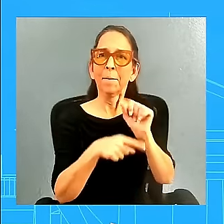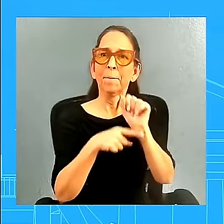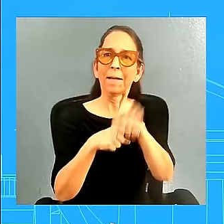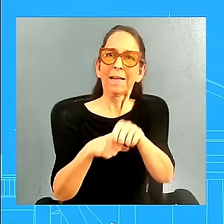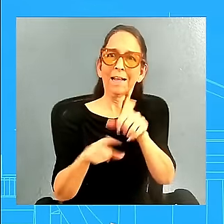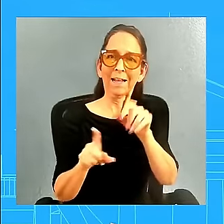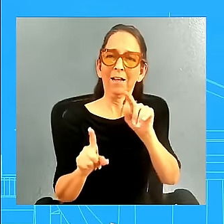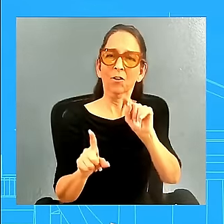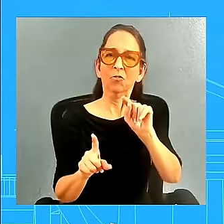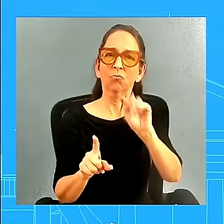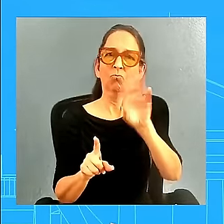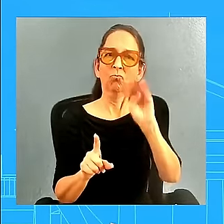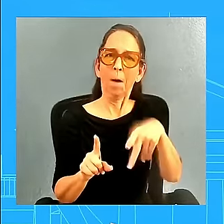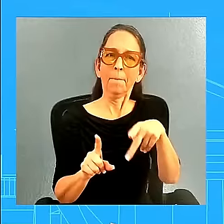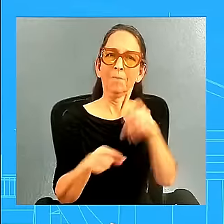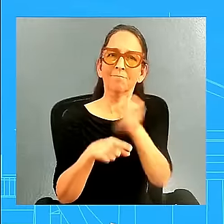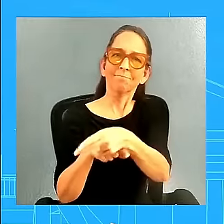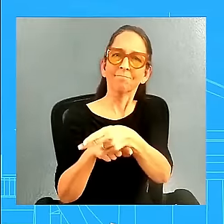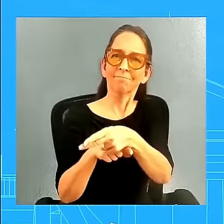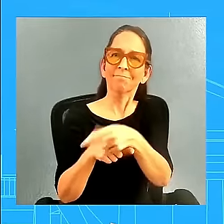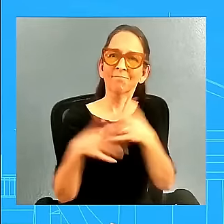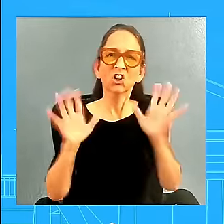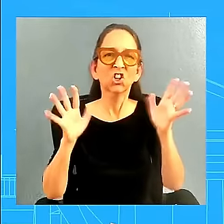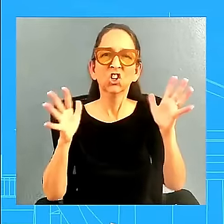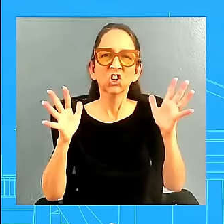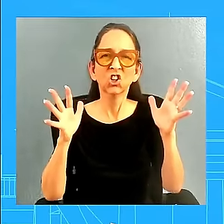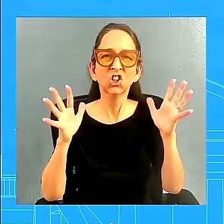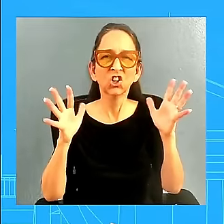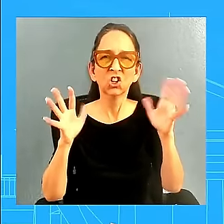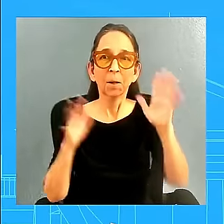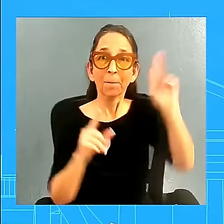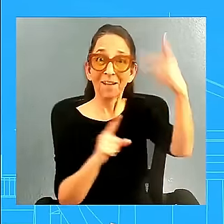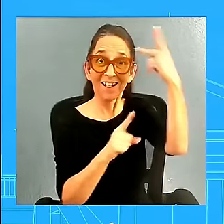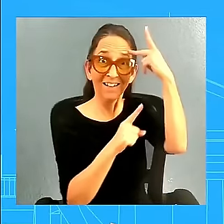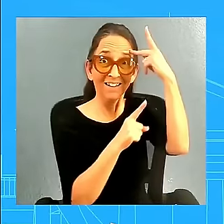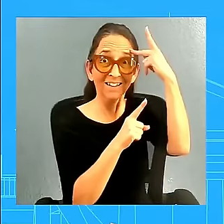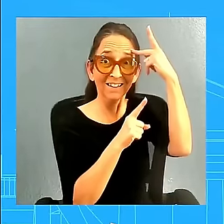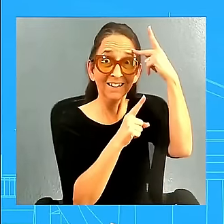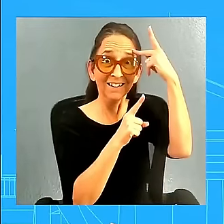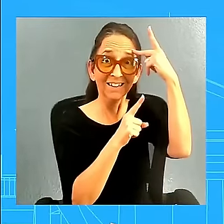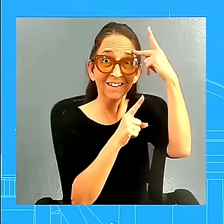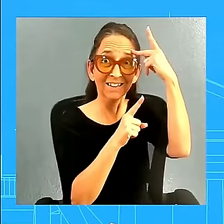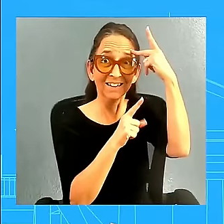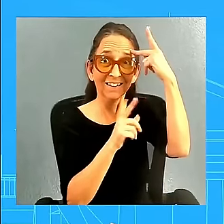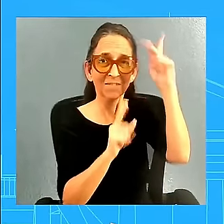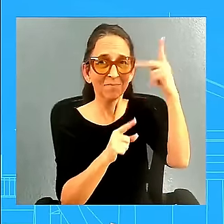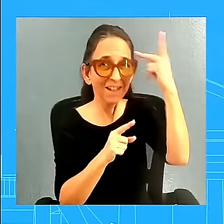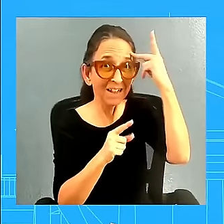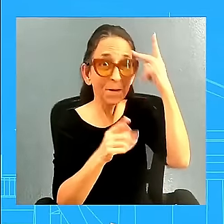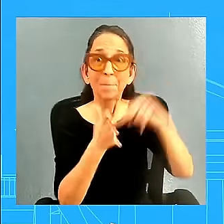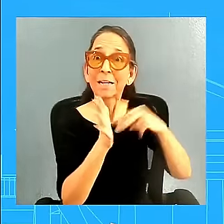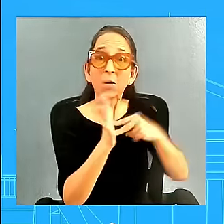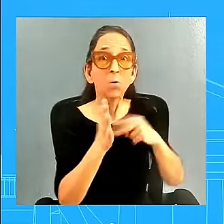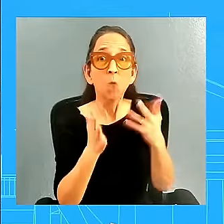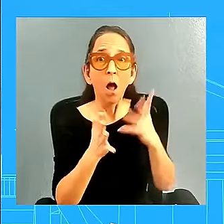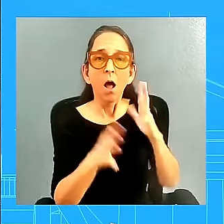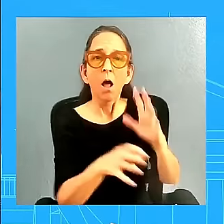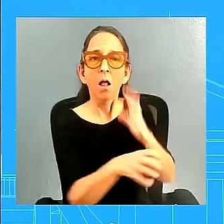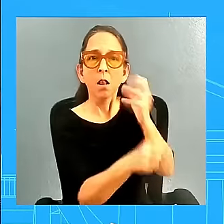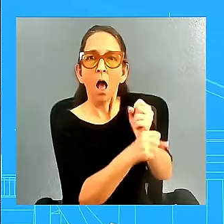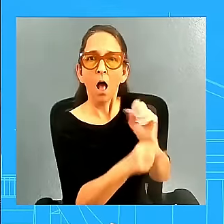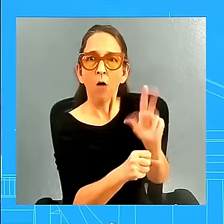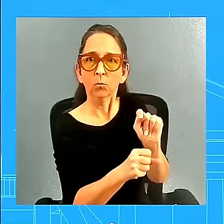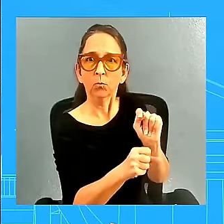talking about. He said politically, politically lock him, uh, lock him, uh, out. That is what he was referring to. he first said